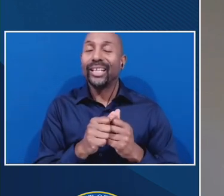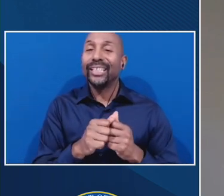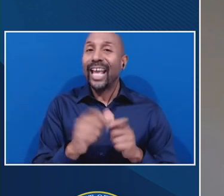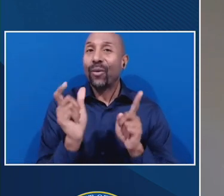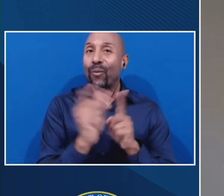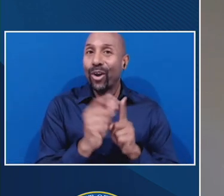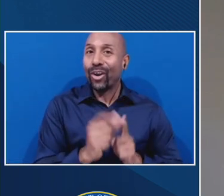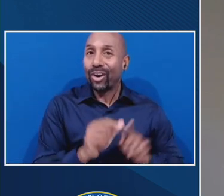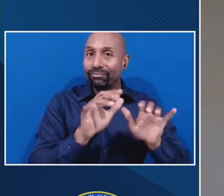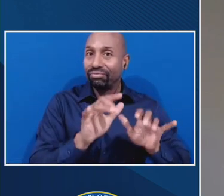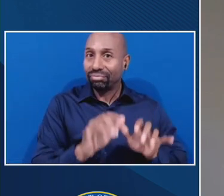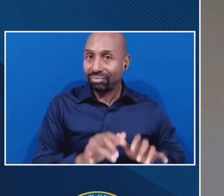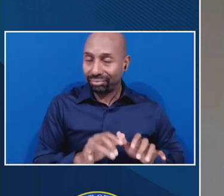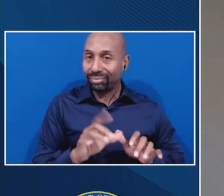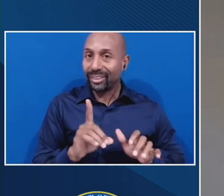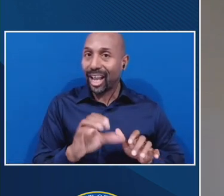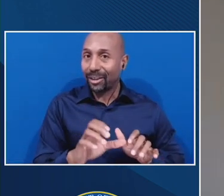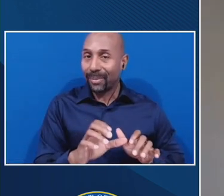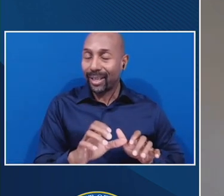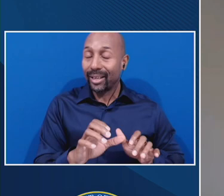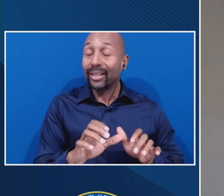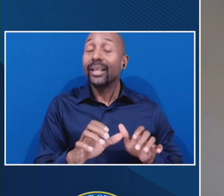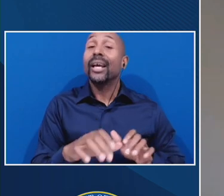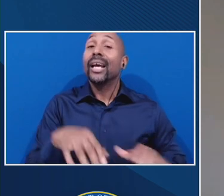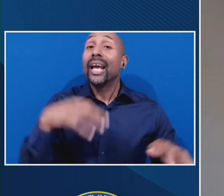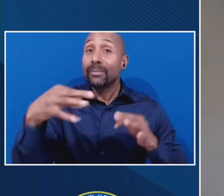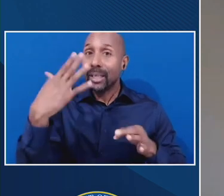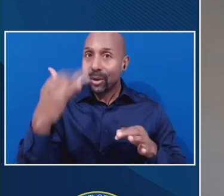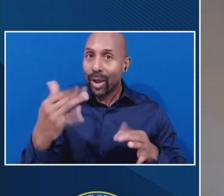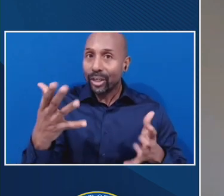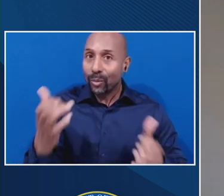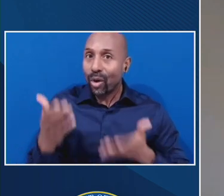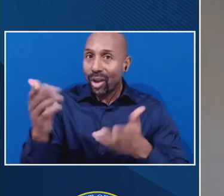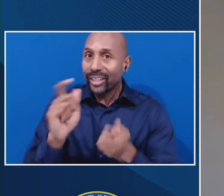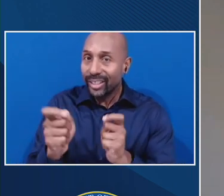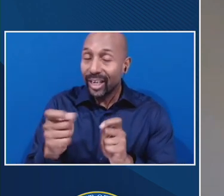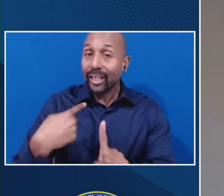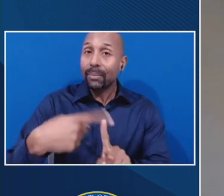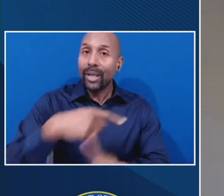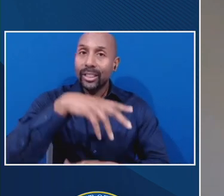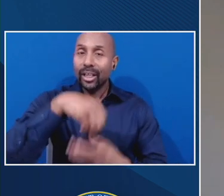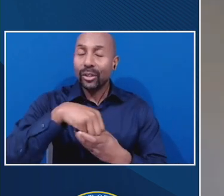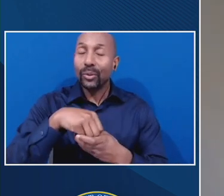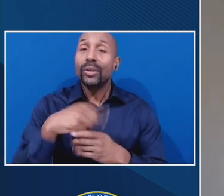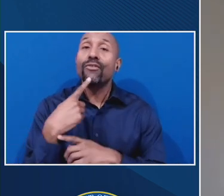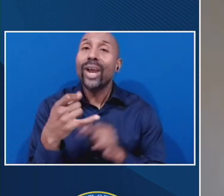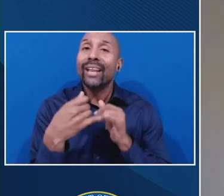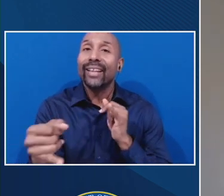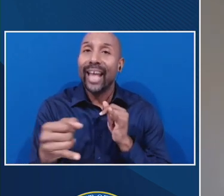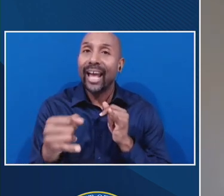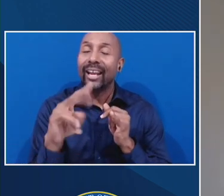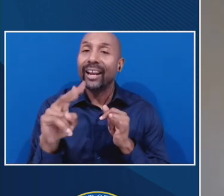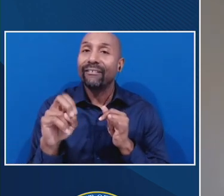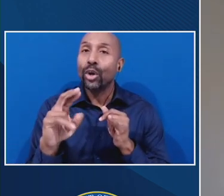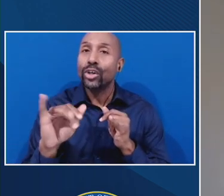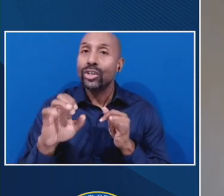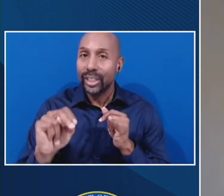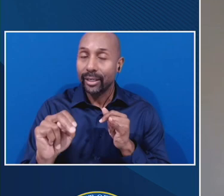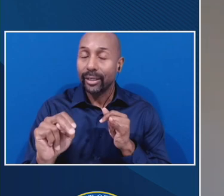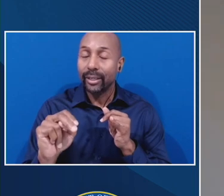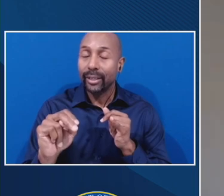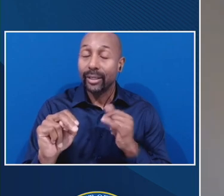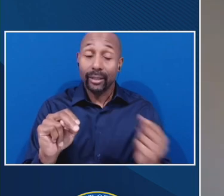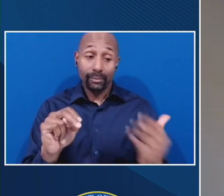and, uh, a redlined version of it that we will send to the department. Department is asking that